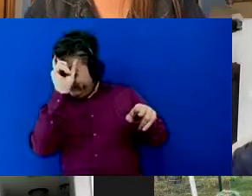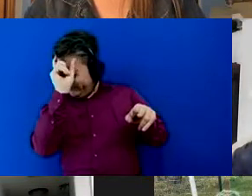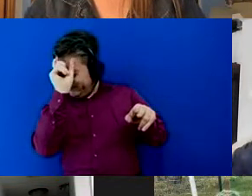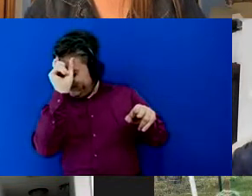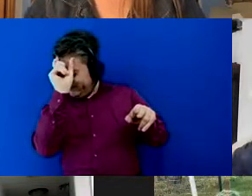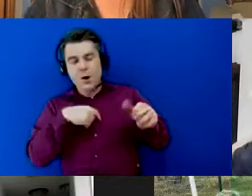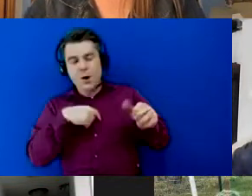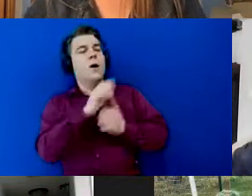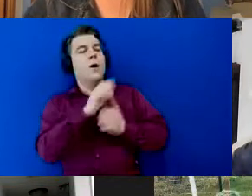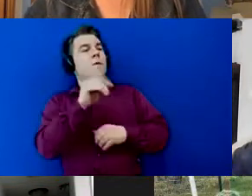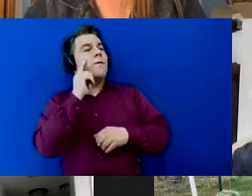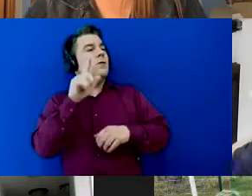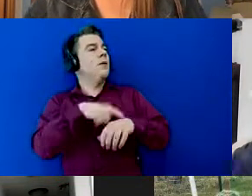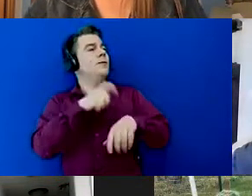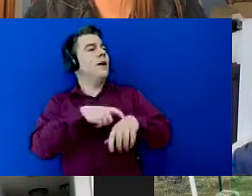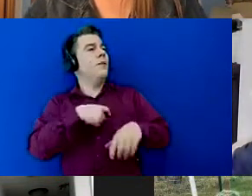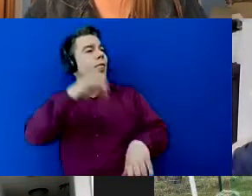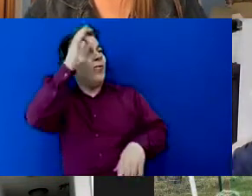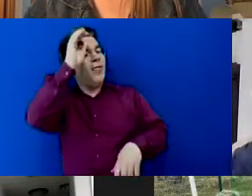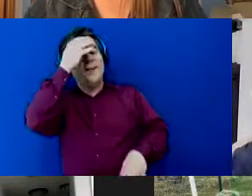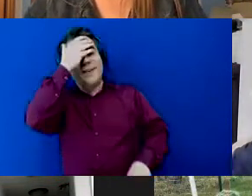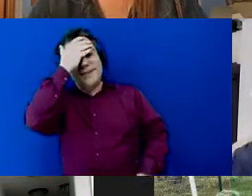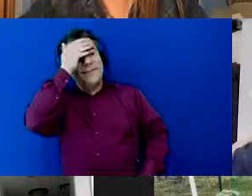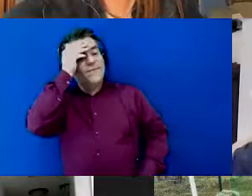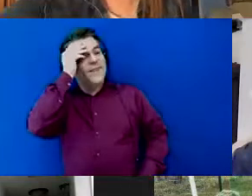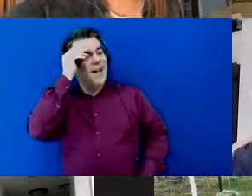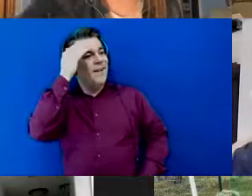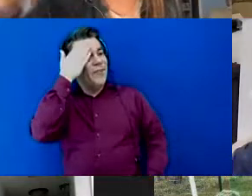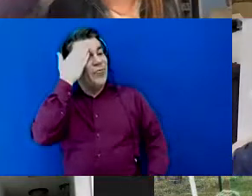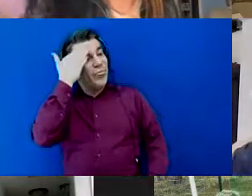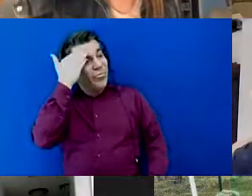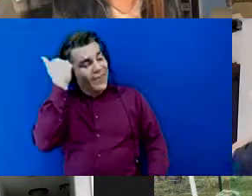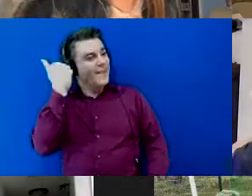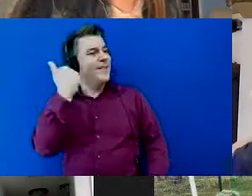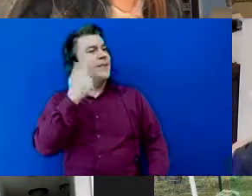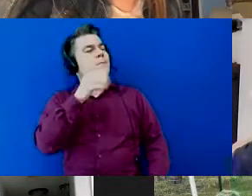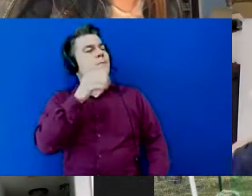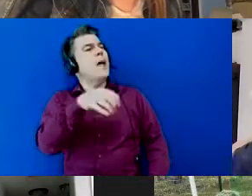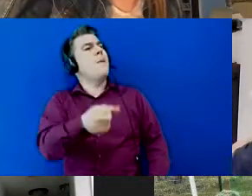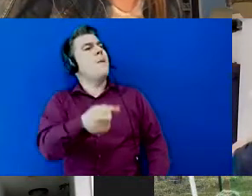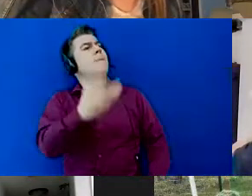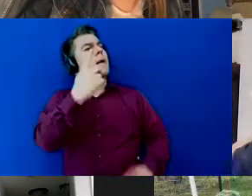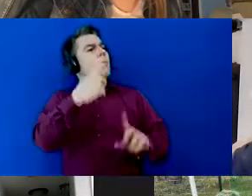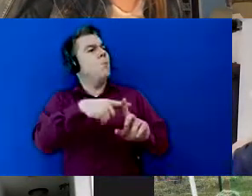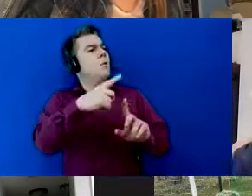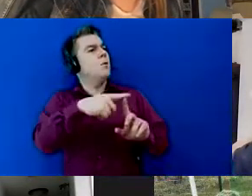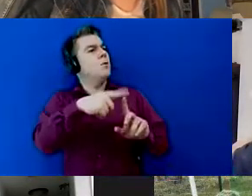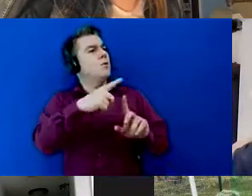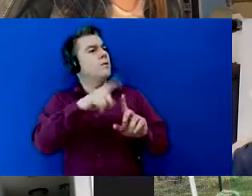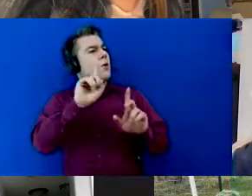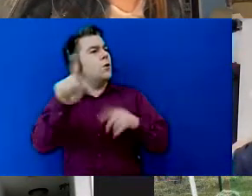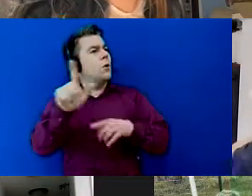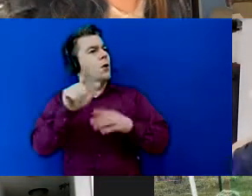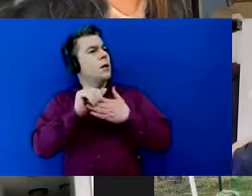so long and i'm ignorant about this but i just cannot recall how many points to go to leaders retreat